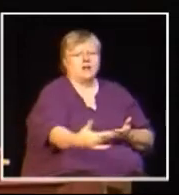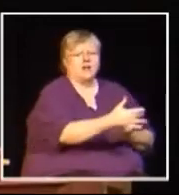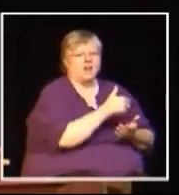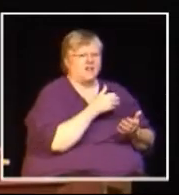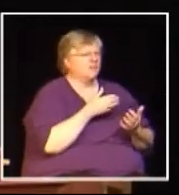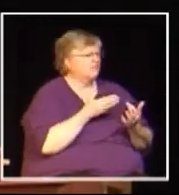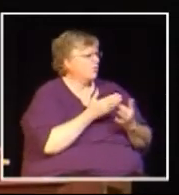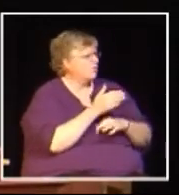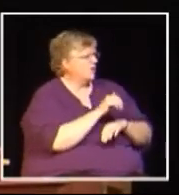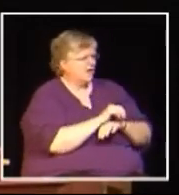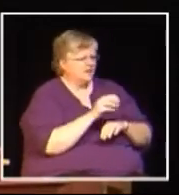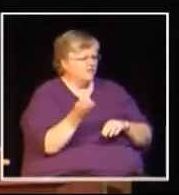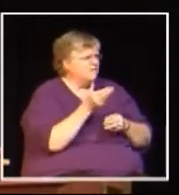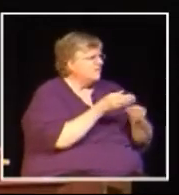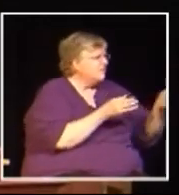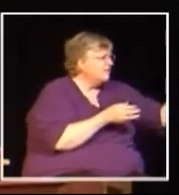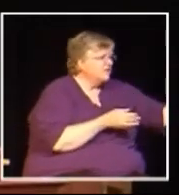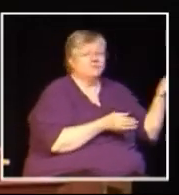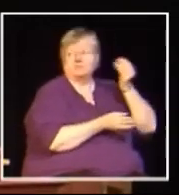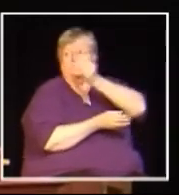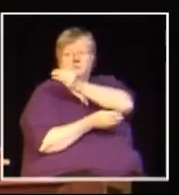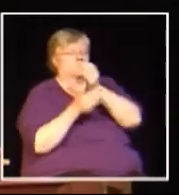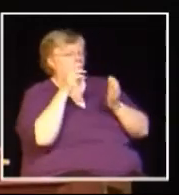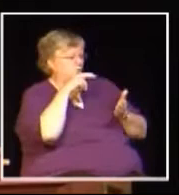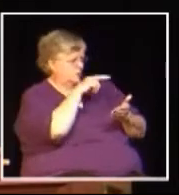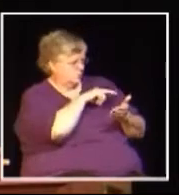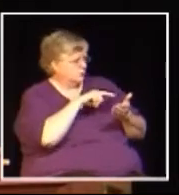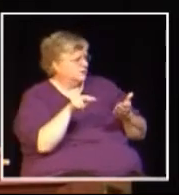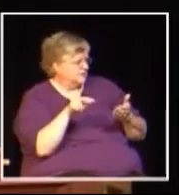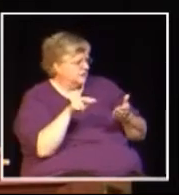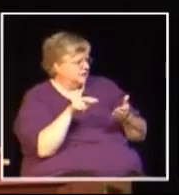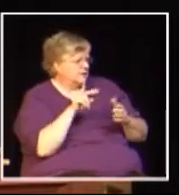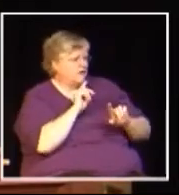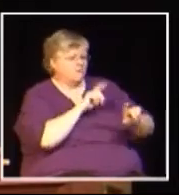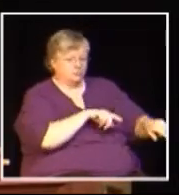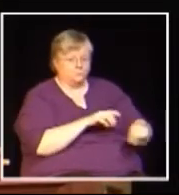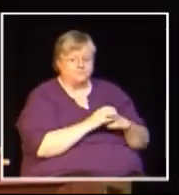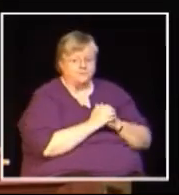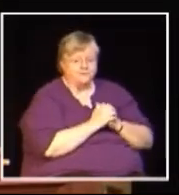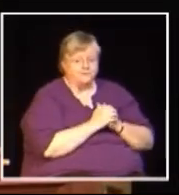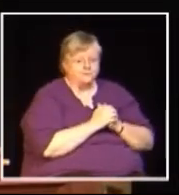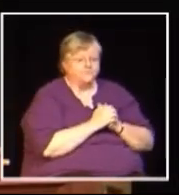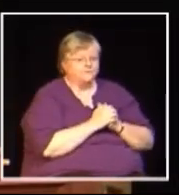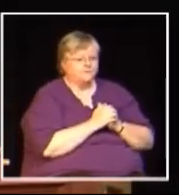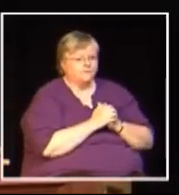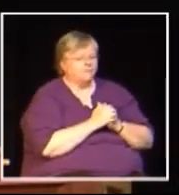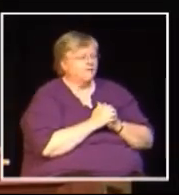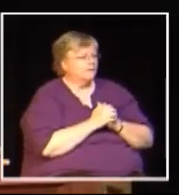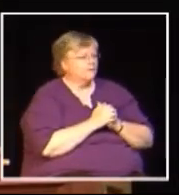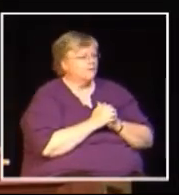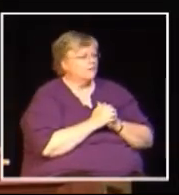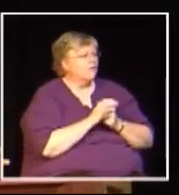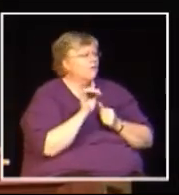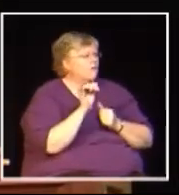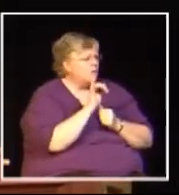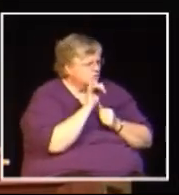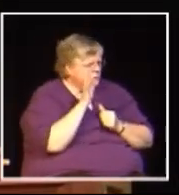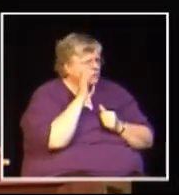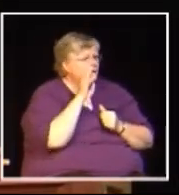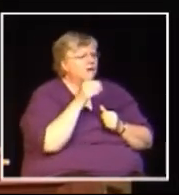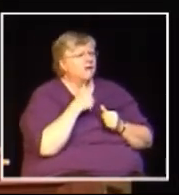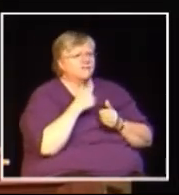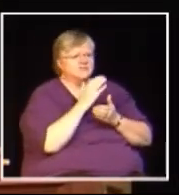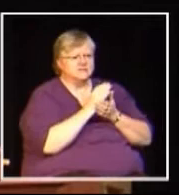the sheets of paper? Okay, see the people who are waving their hands at you, wearing the black shirts and the red lanyards with the name tags. Those are the folks who have the